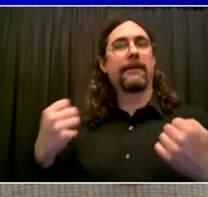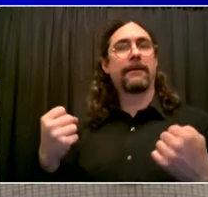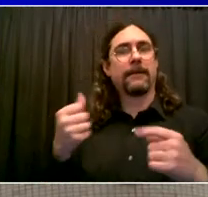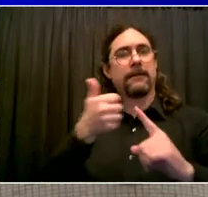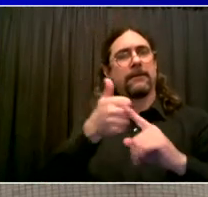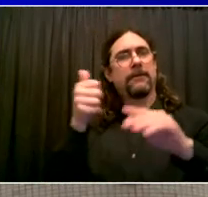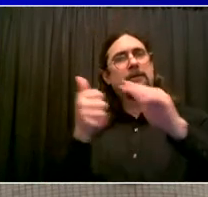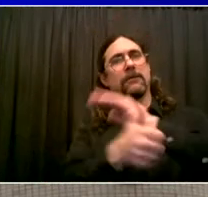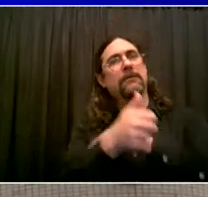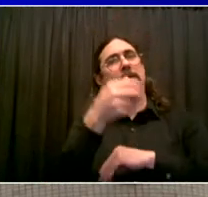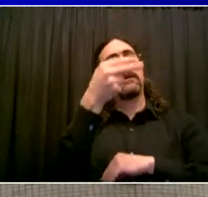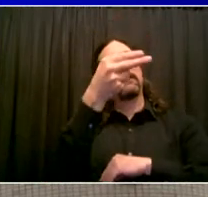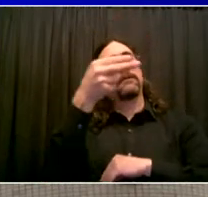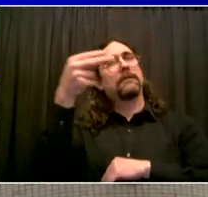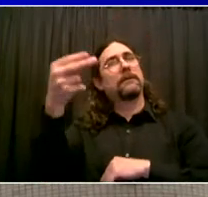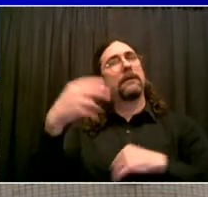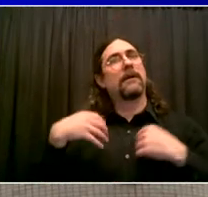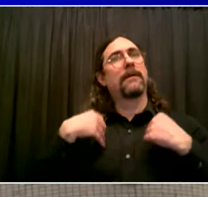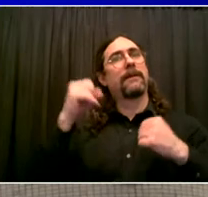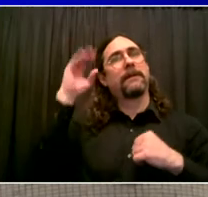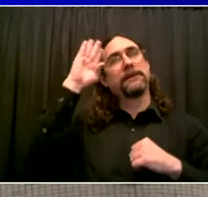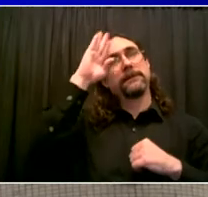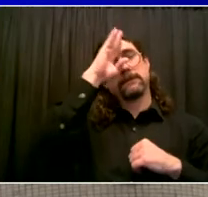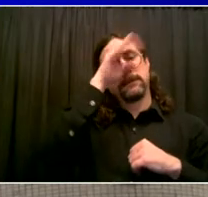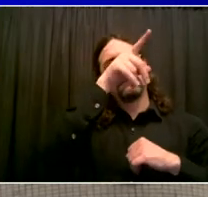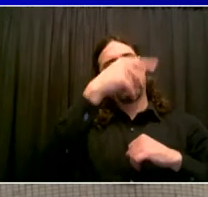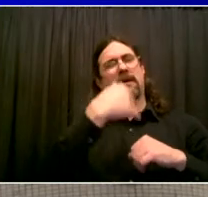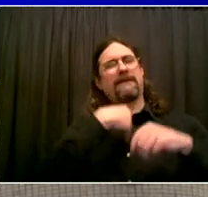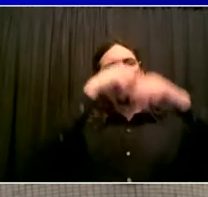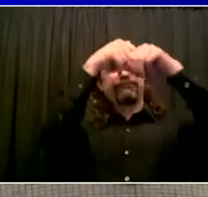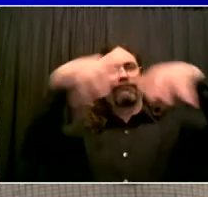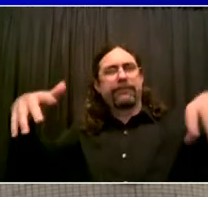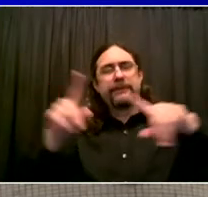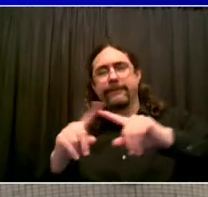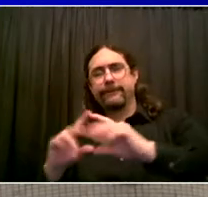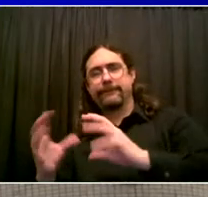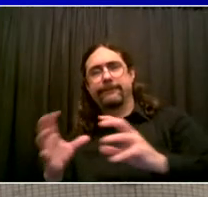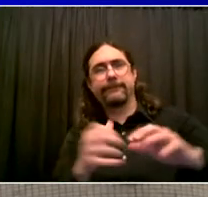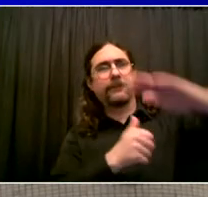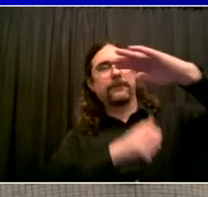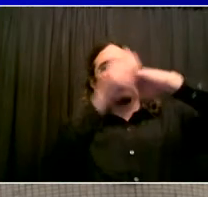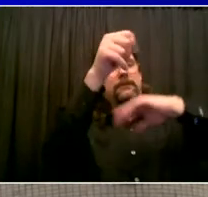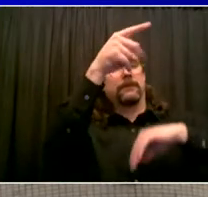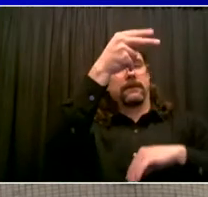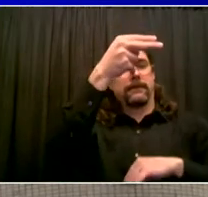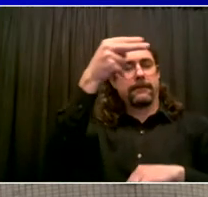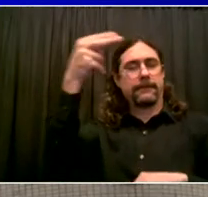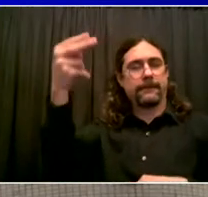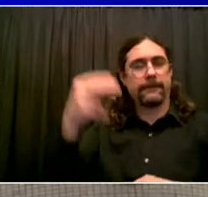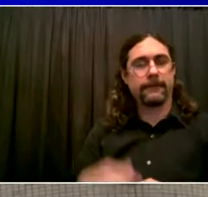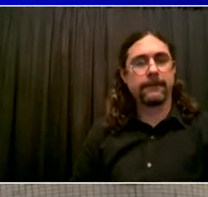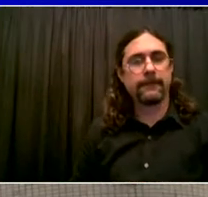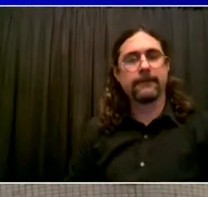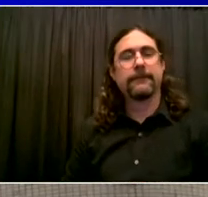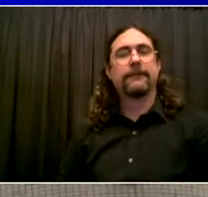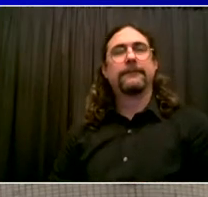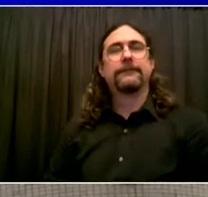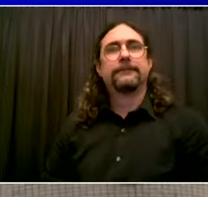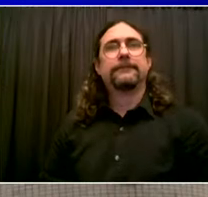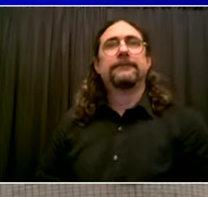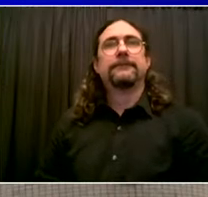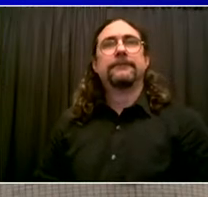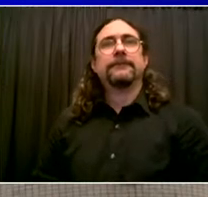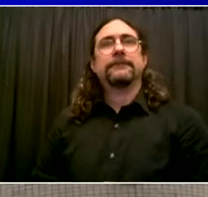This is teamwork at its best. It means people of color will get the care and support they need from professionals who really